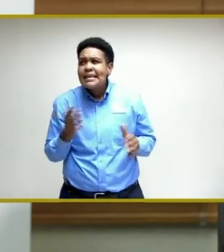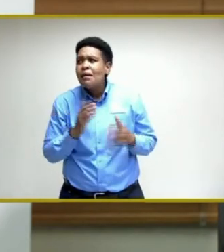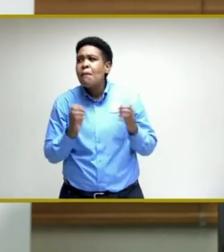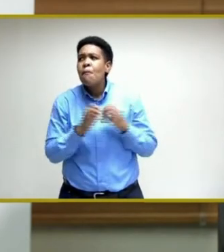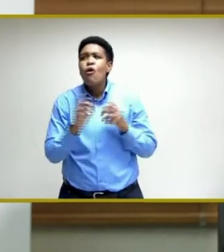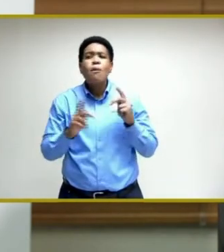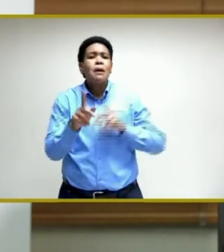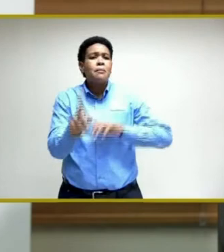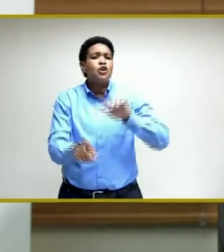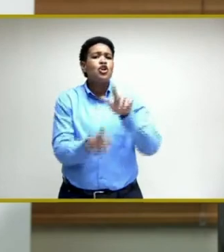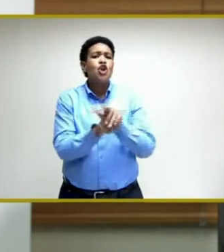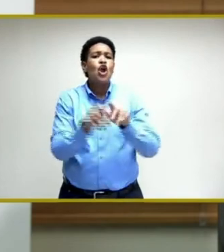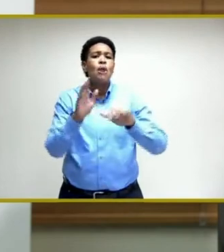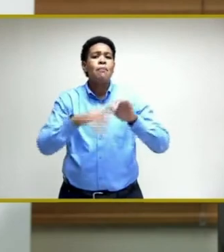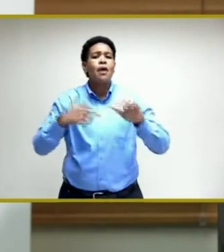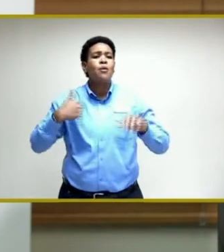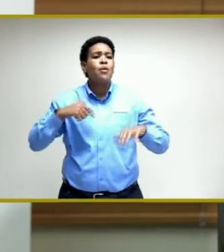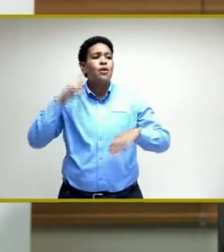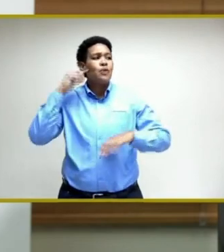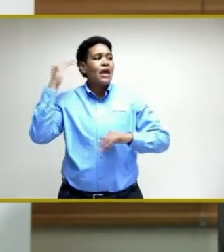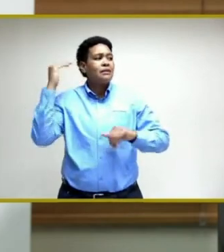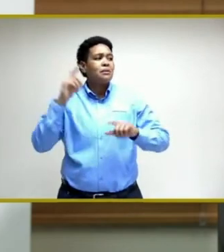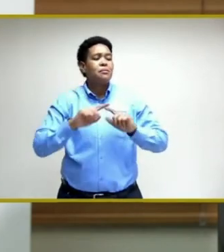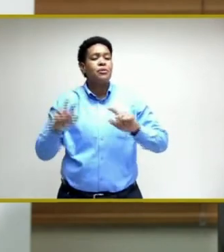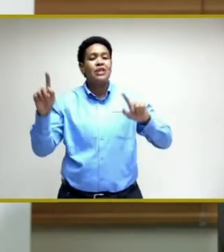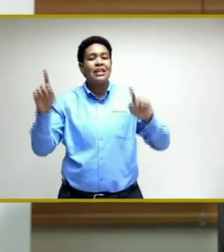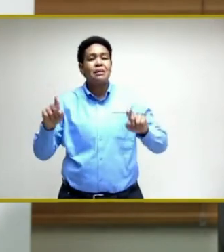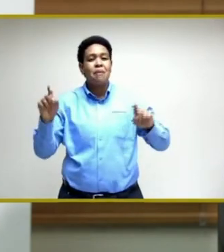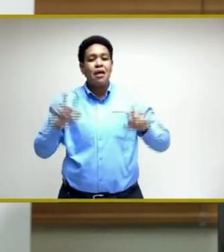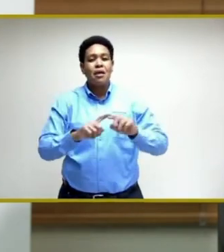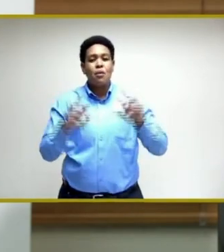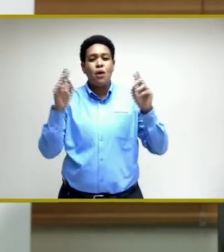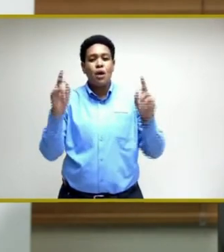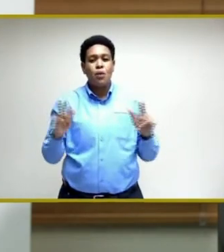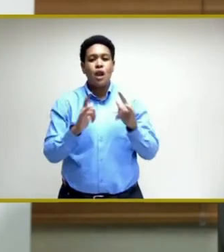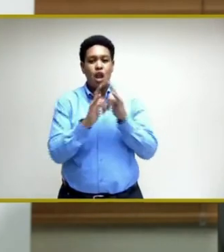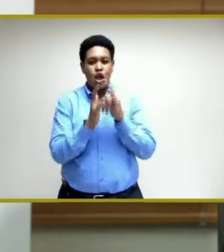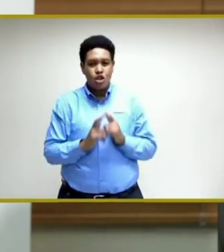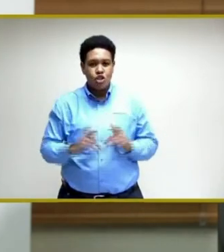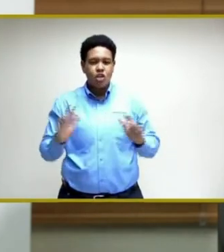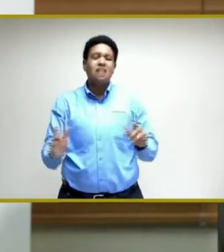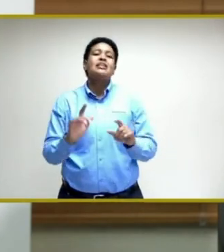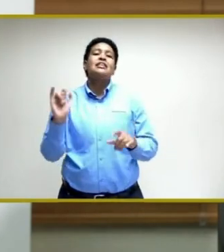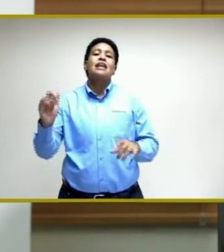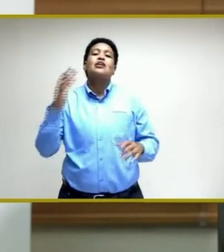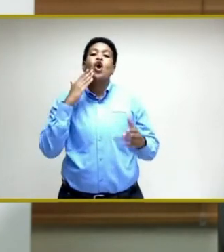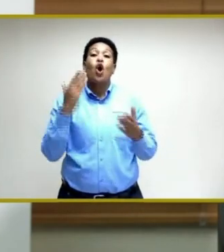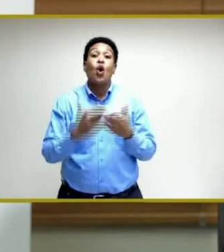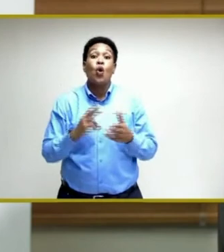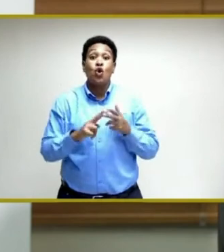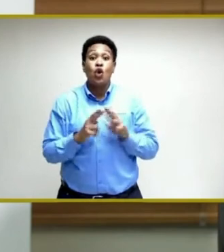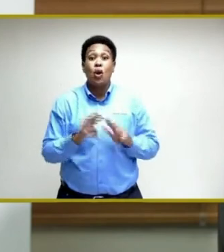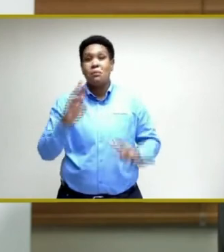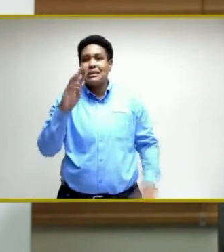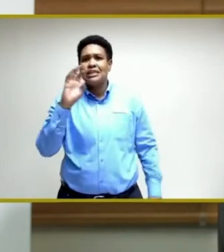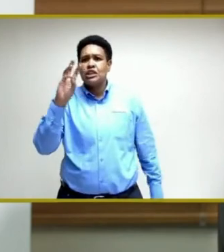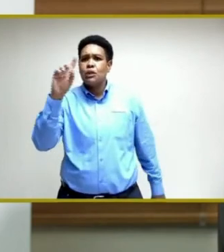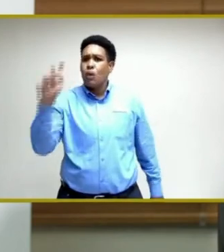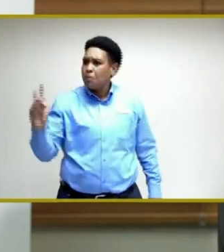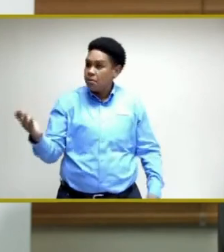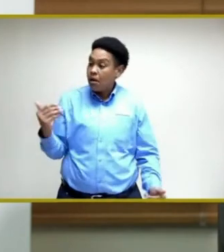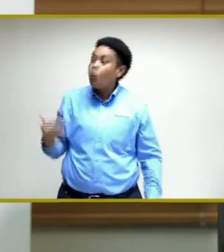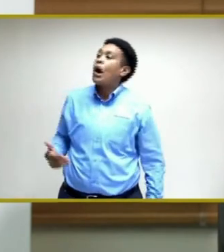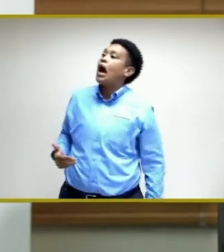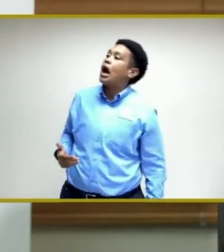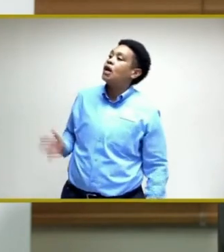persons turned up than we had thought. But it was a pilot. And we quickly adjusted. But that's a good number. And so we know that